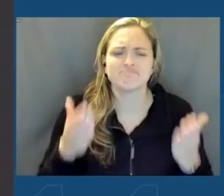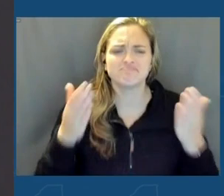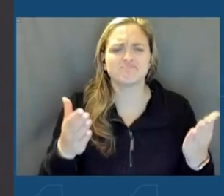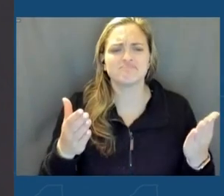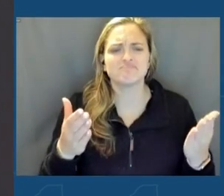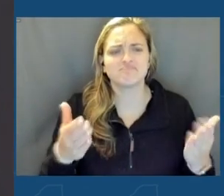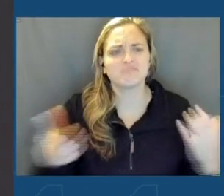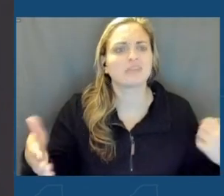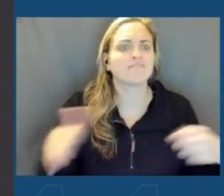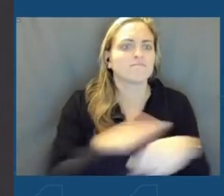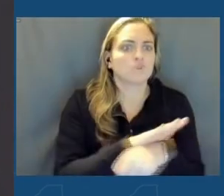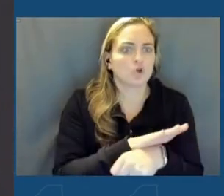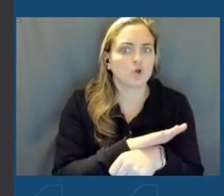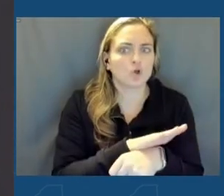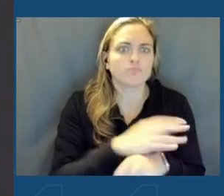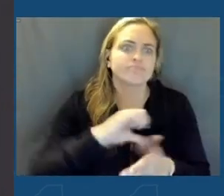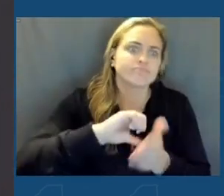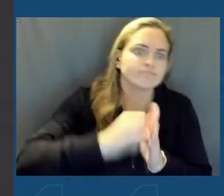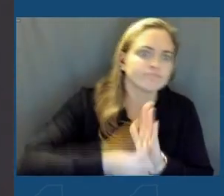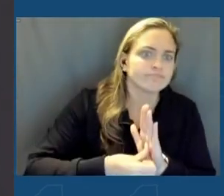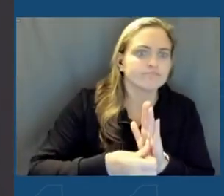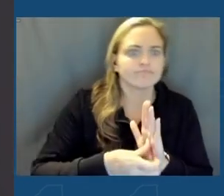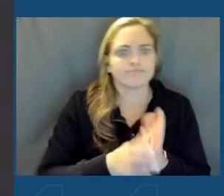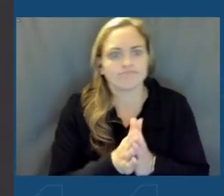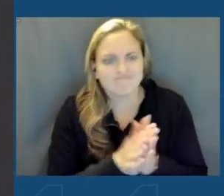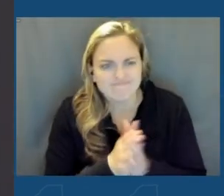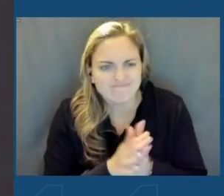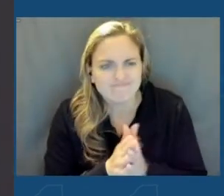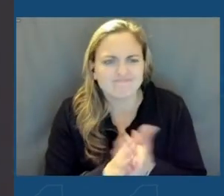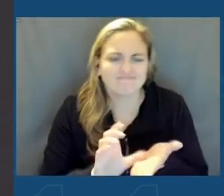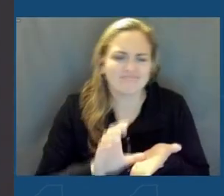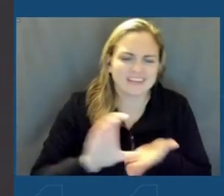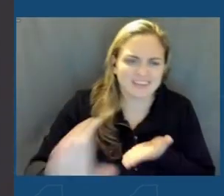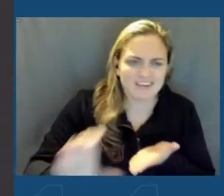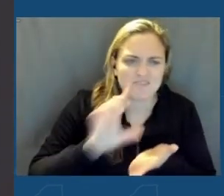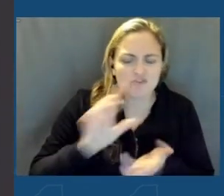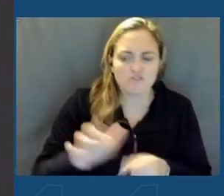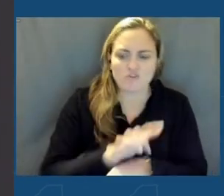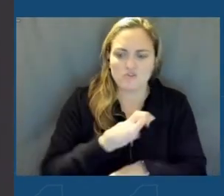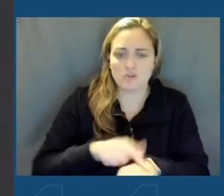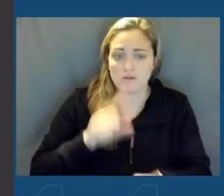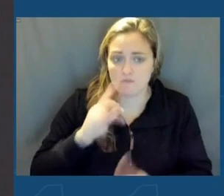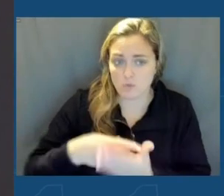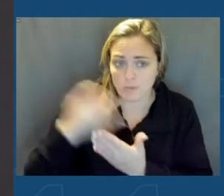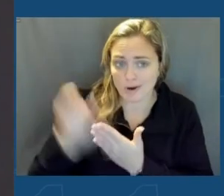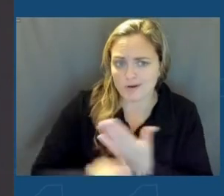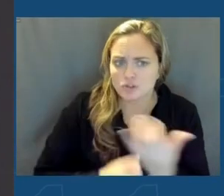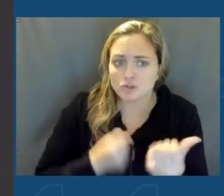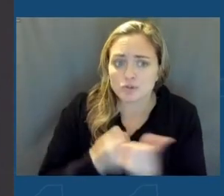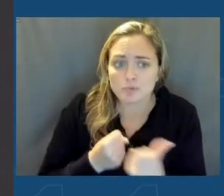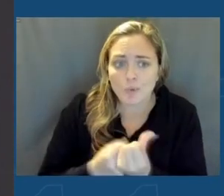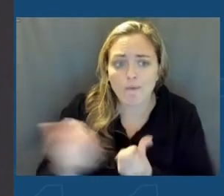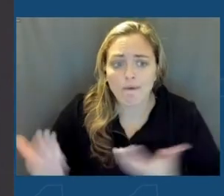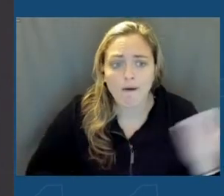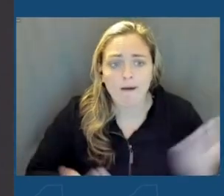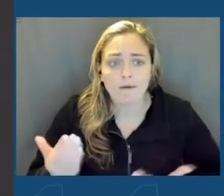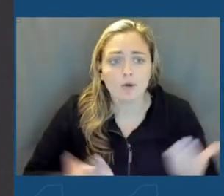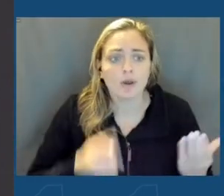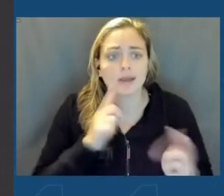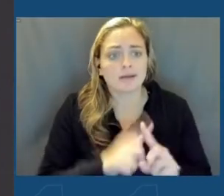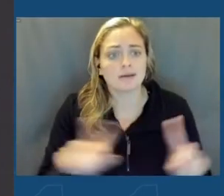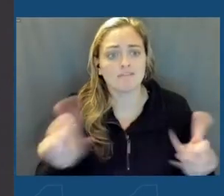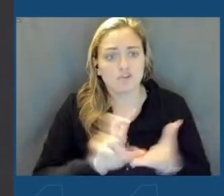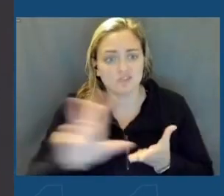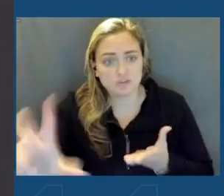comprehensive incentives over the life of this project to support hiring and capital investments.